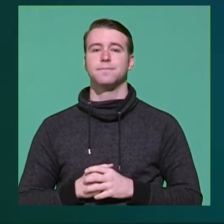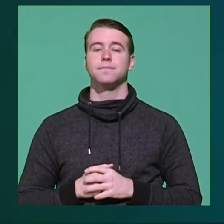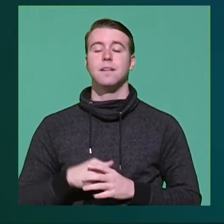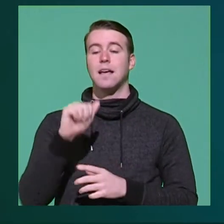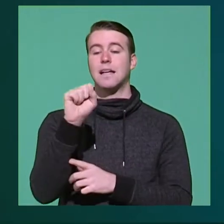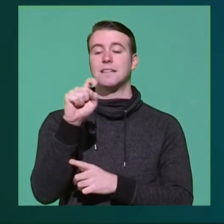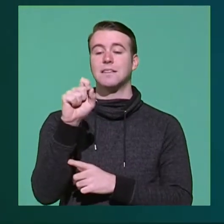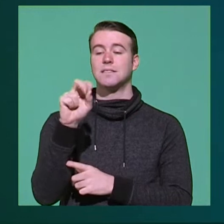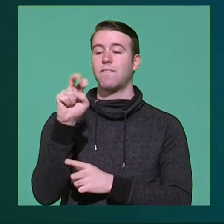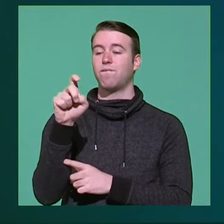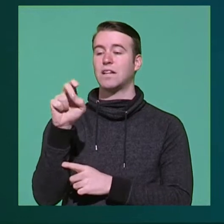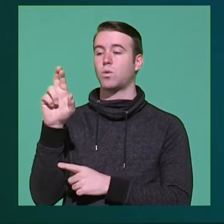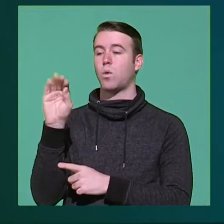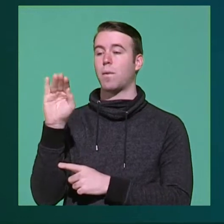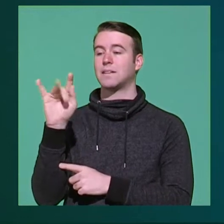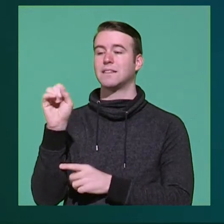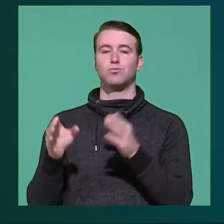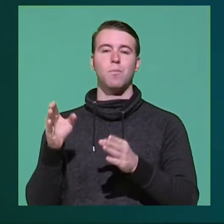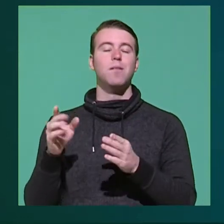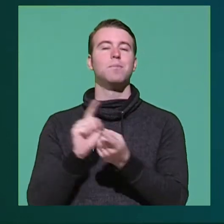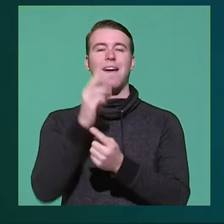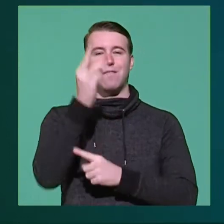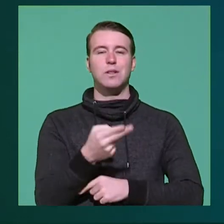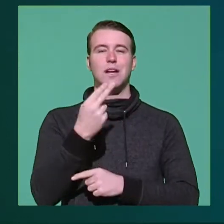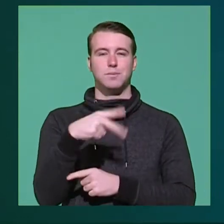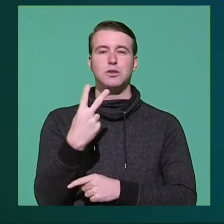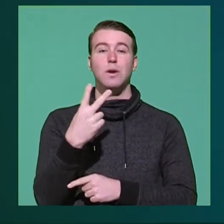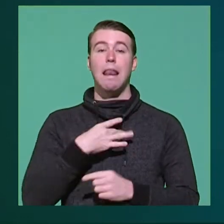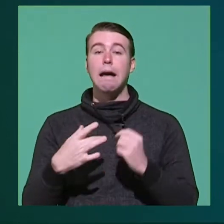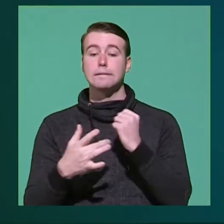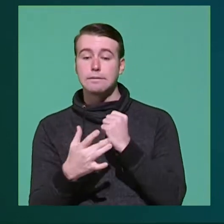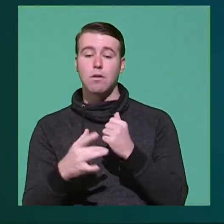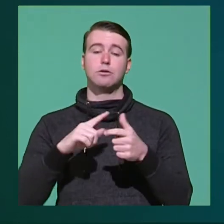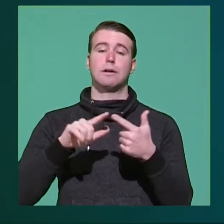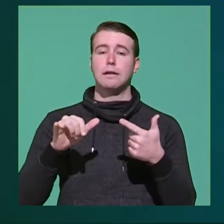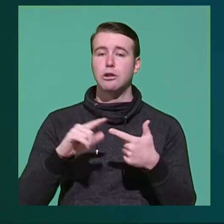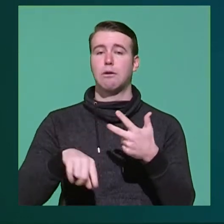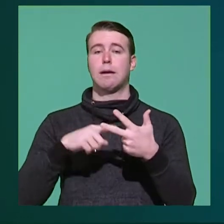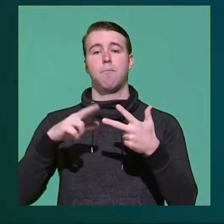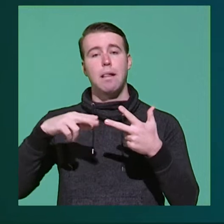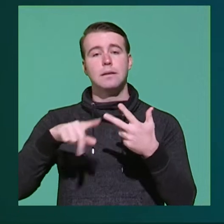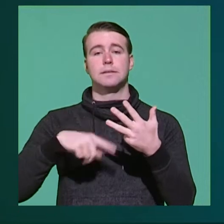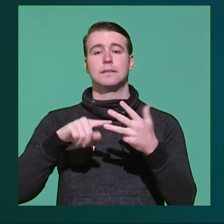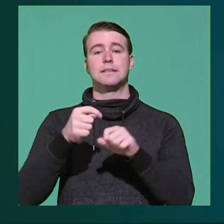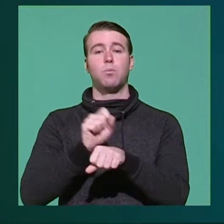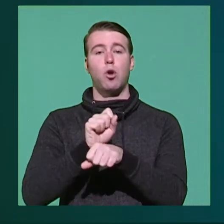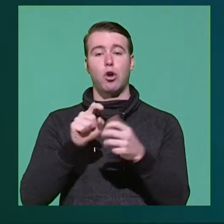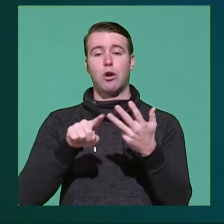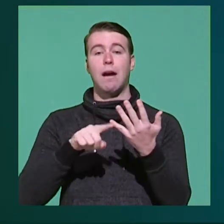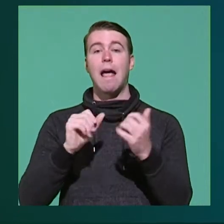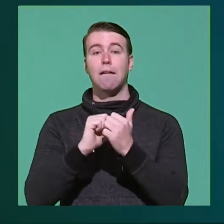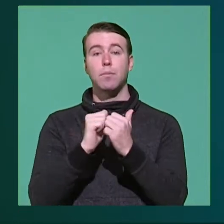ASSA's VEX Robotics meets every Wednesday in HP 2. If you like technology, engineering, building, teamwork and